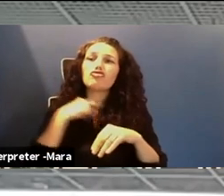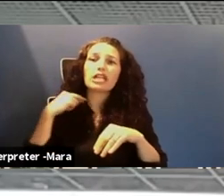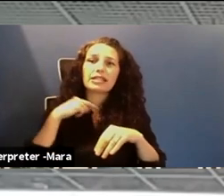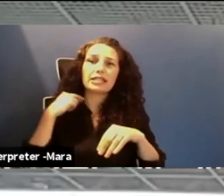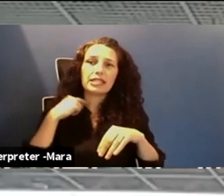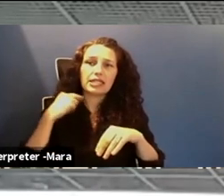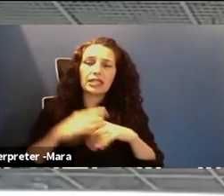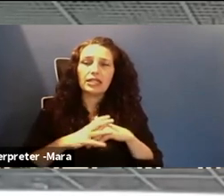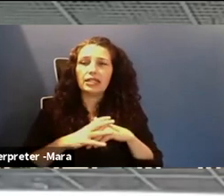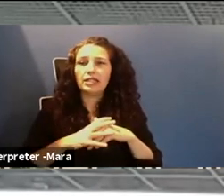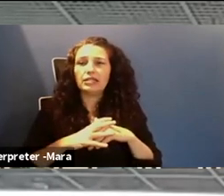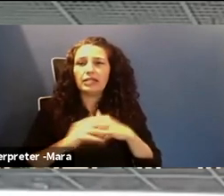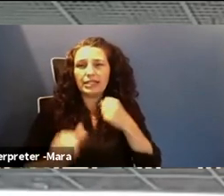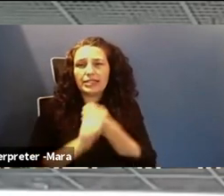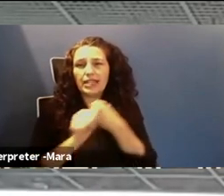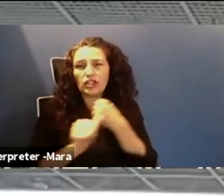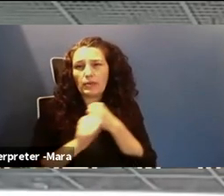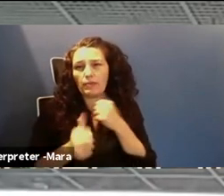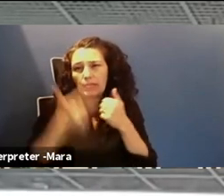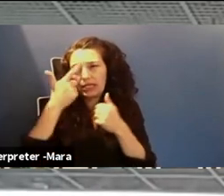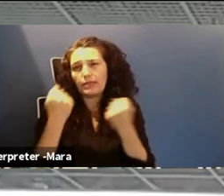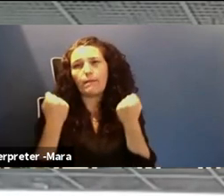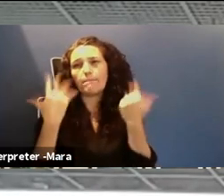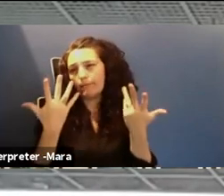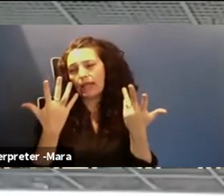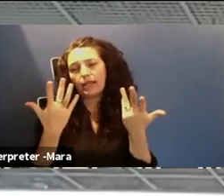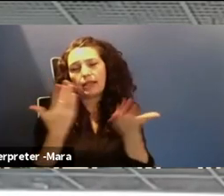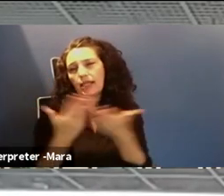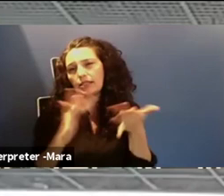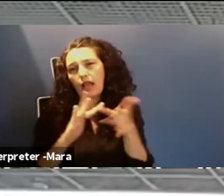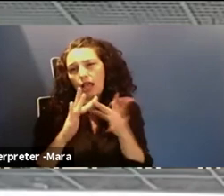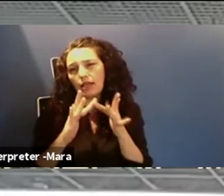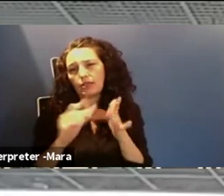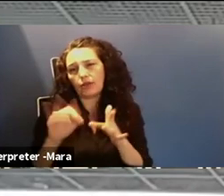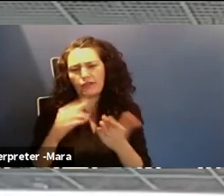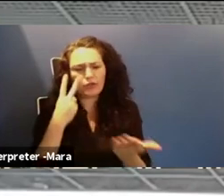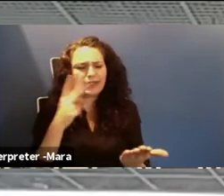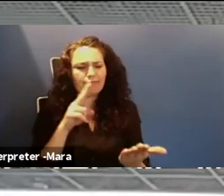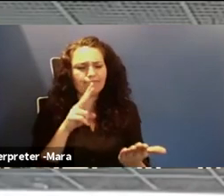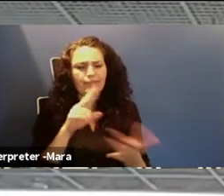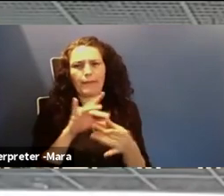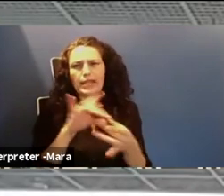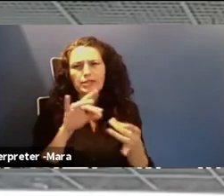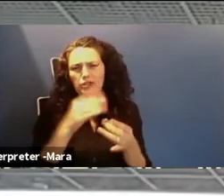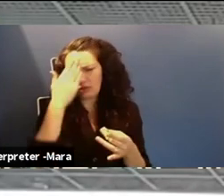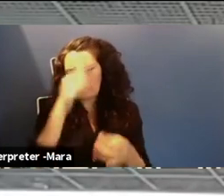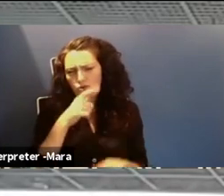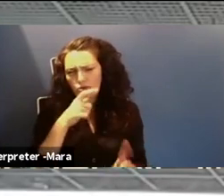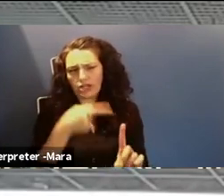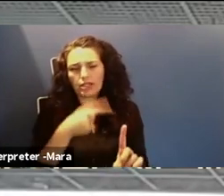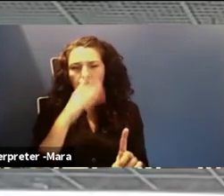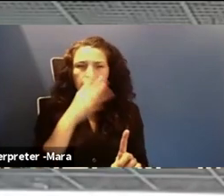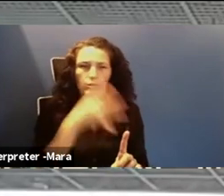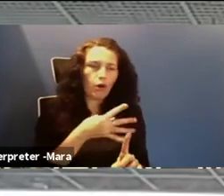So, you know, if you're, uh, if you get a message from someone you don't know on any of your accounts, just ignore it, block it, report it,